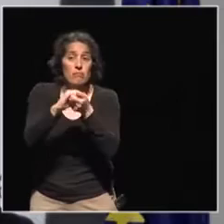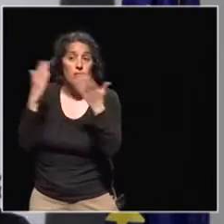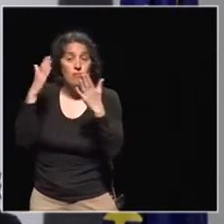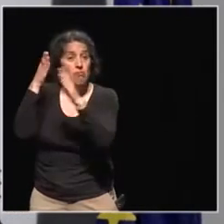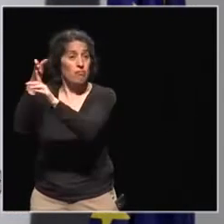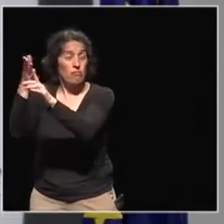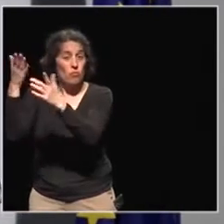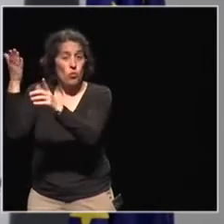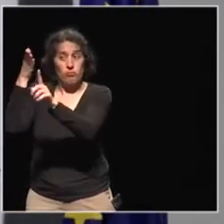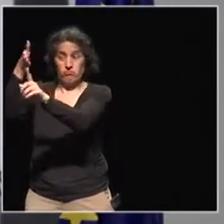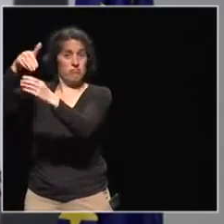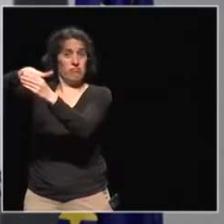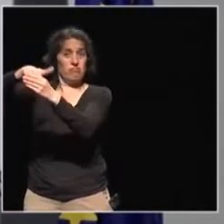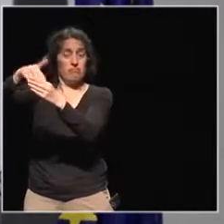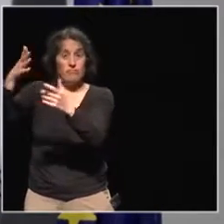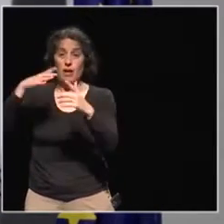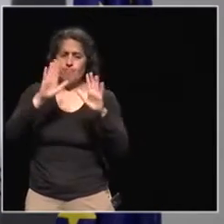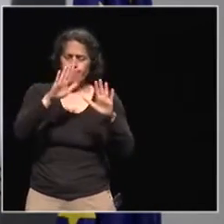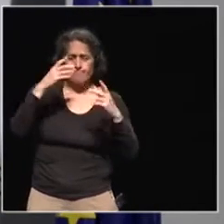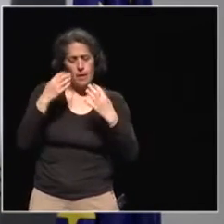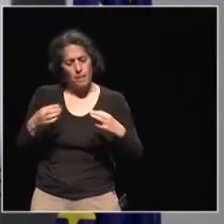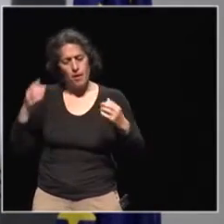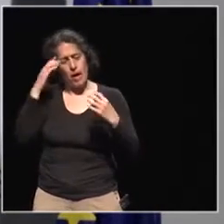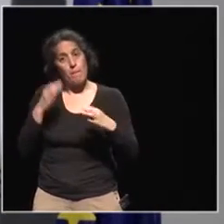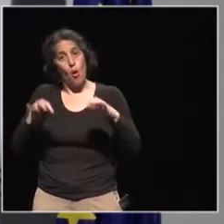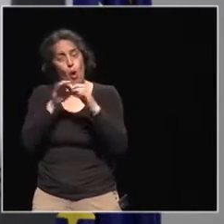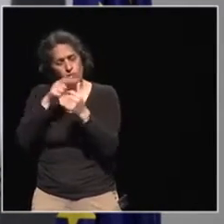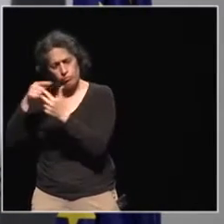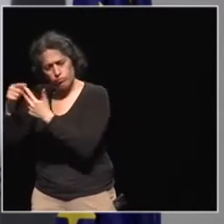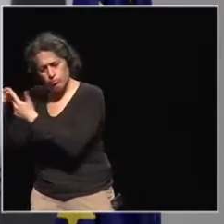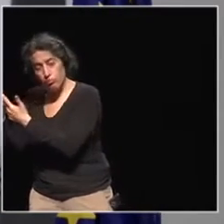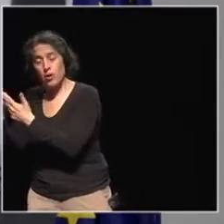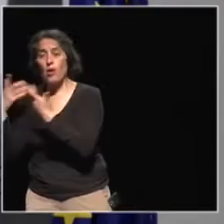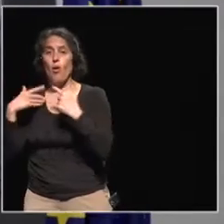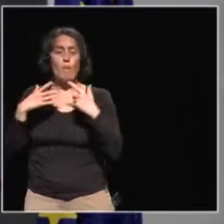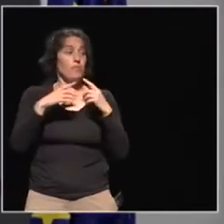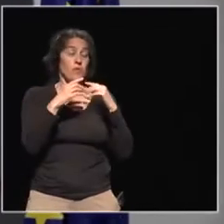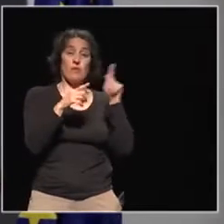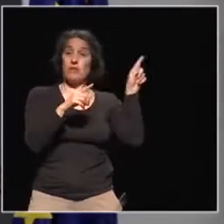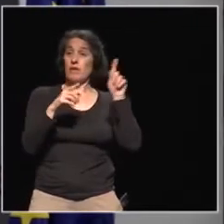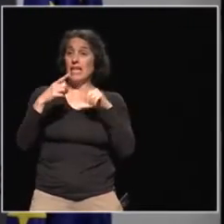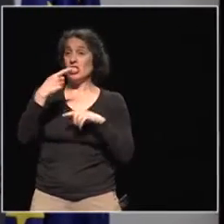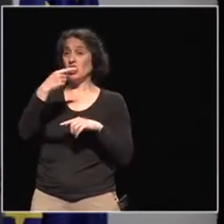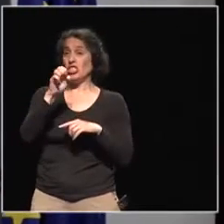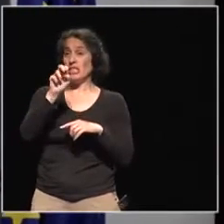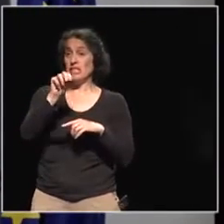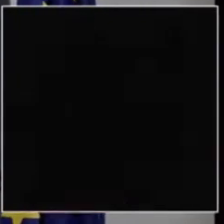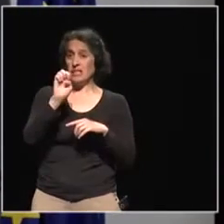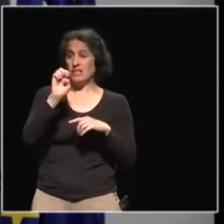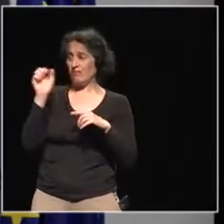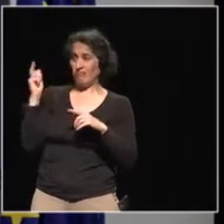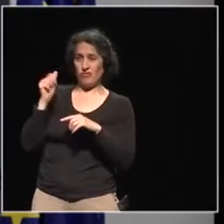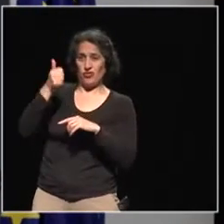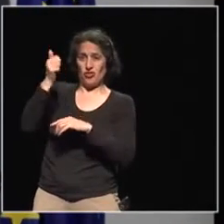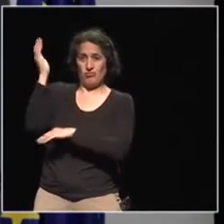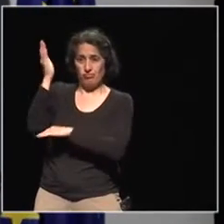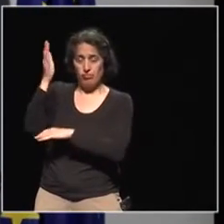countries, for example. We had the peer learning example from GENE and the World Citizens Movement approach of DEEP and our